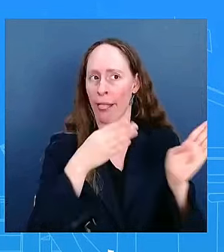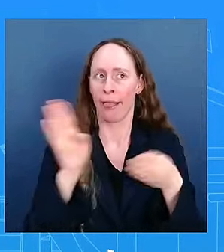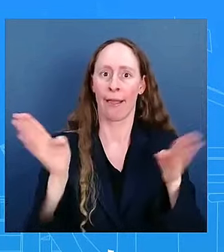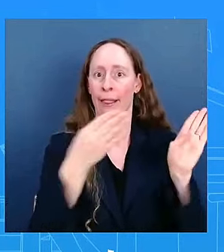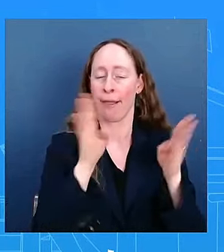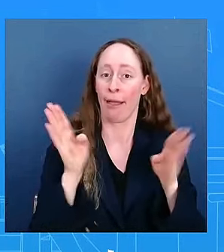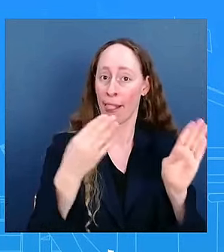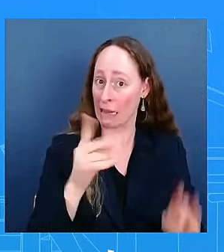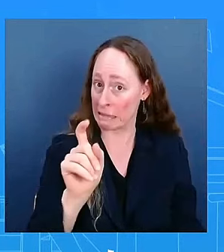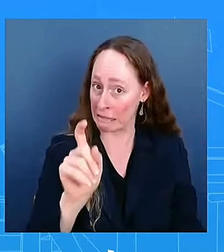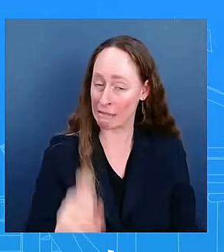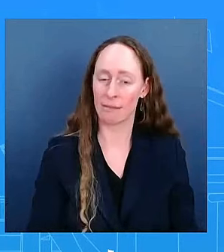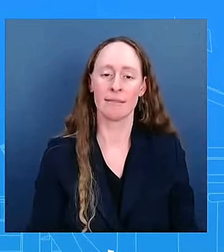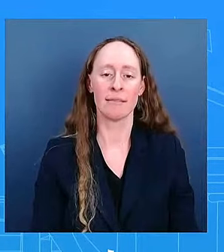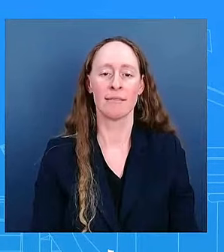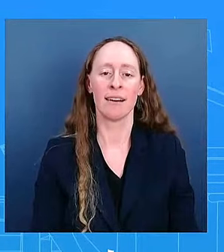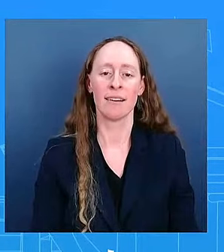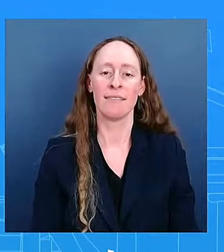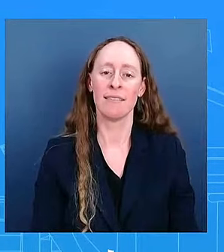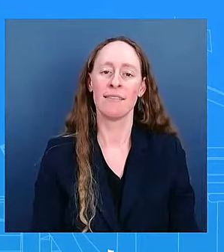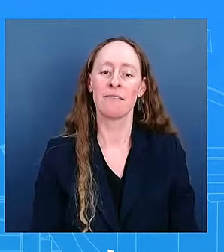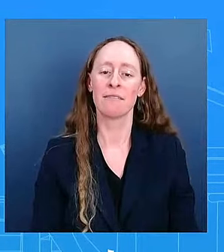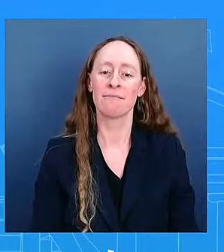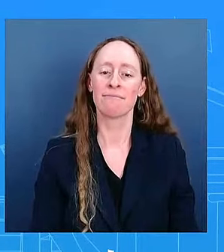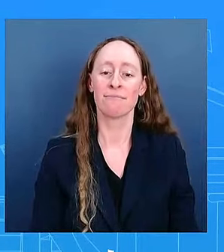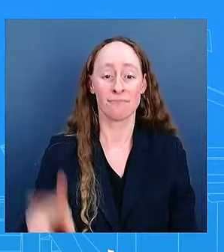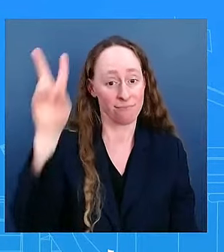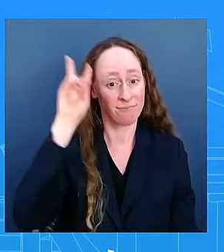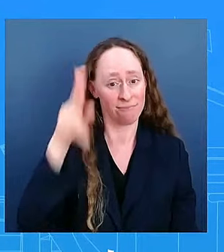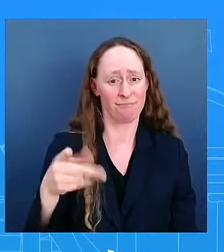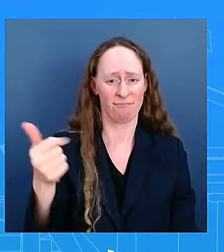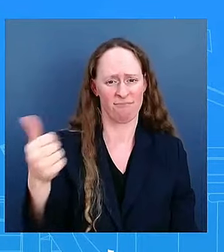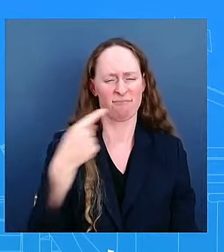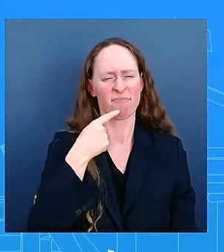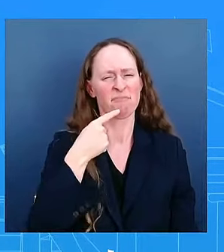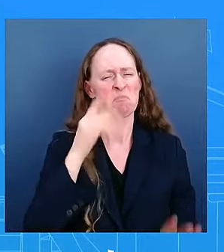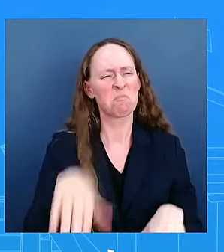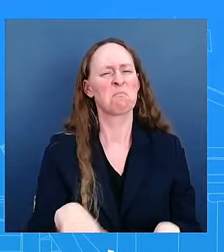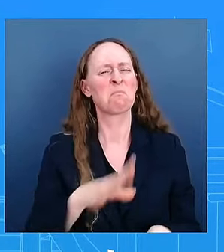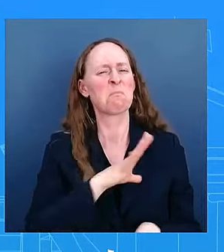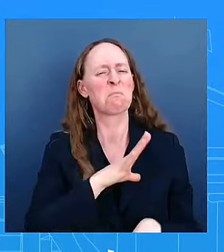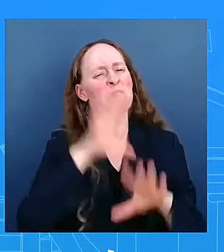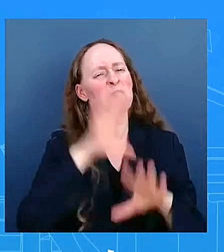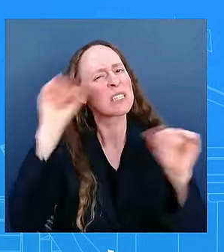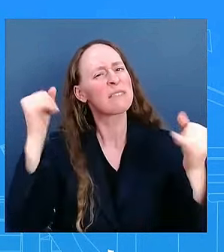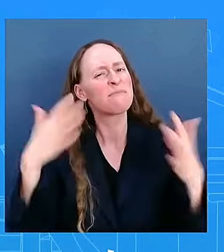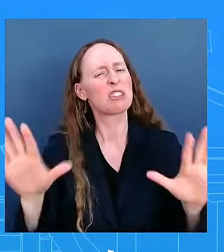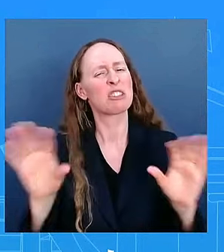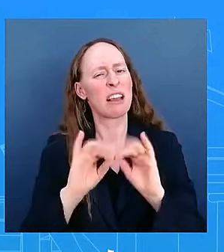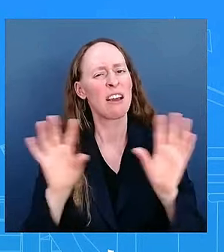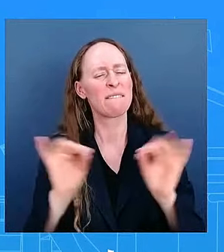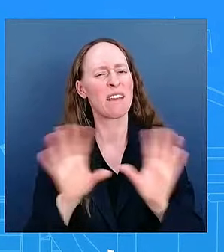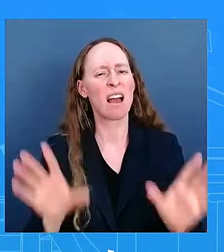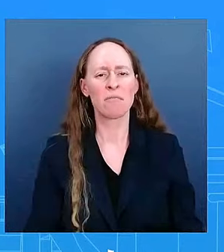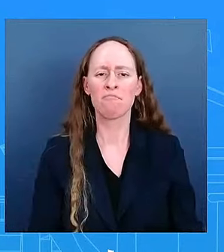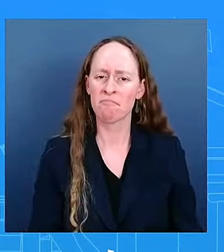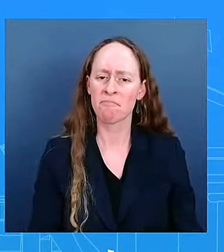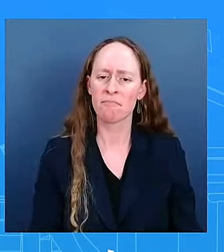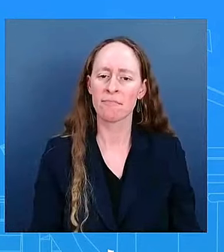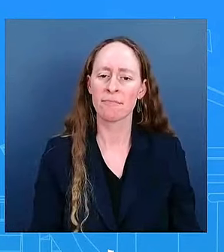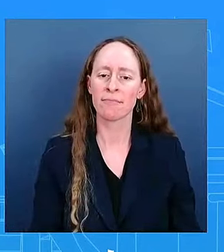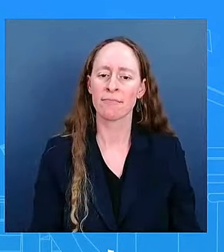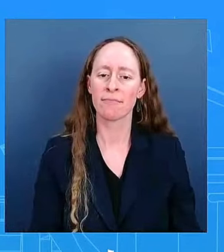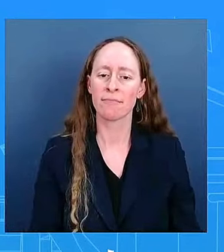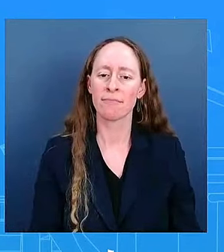statements. And look, what I will say, and she also